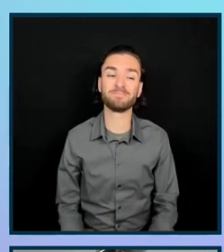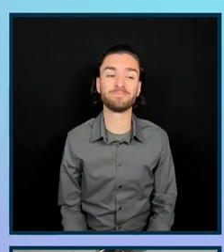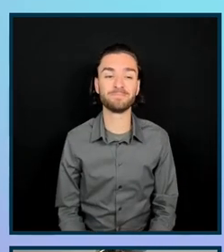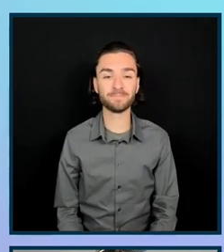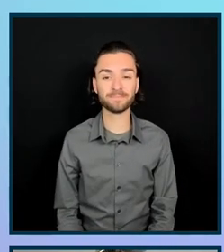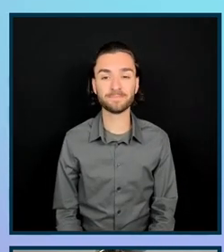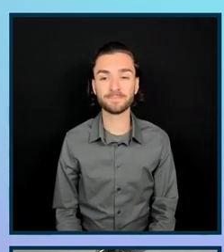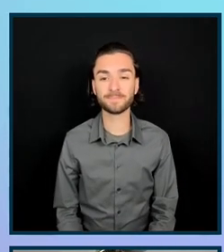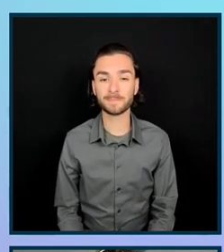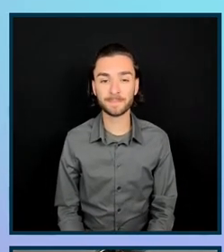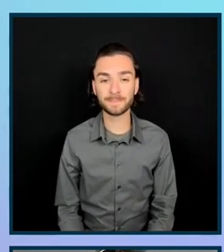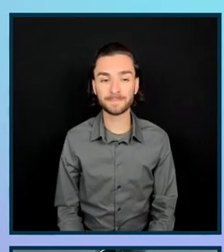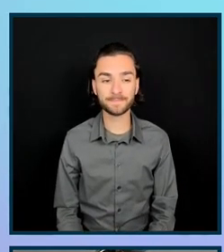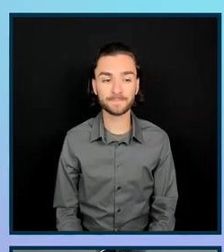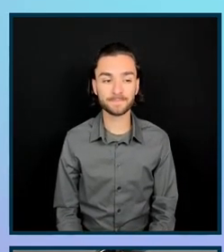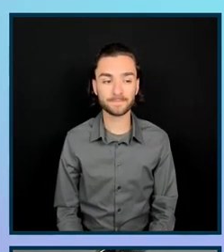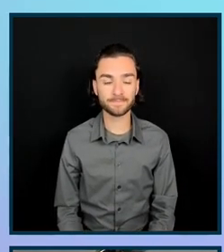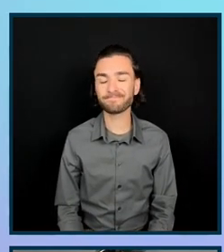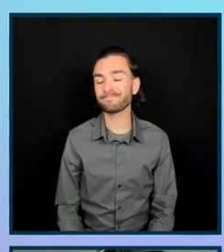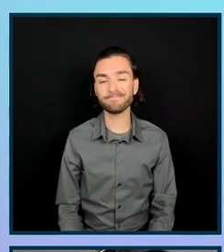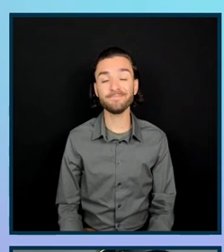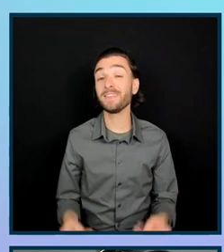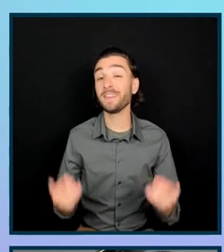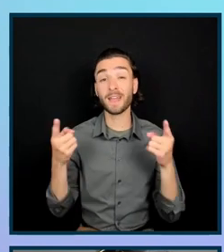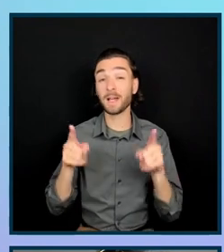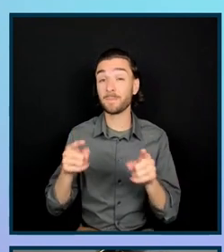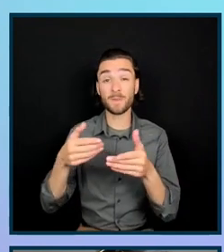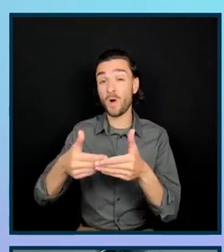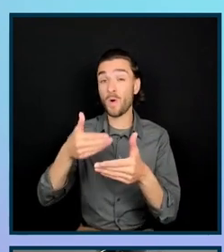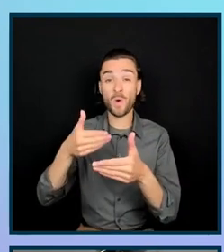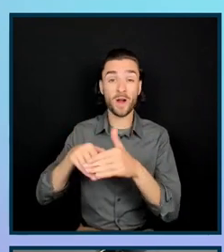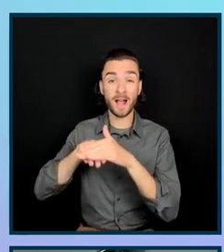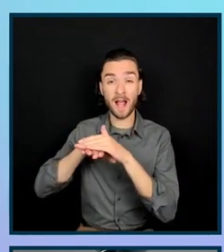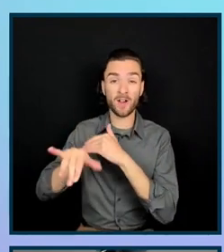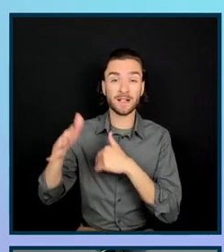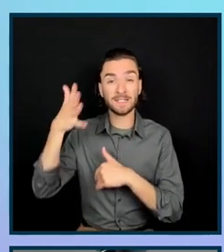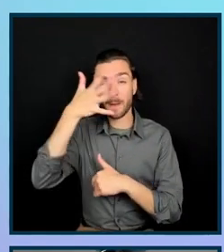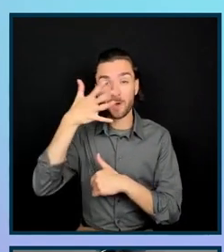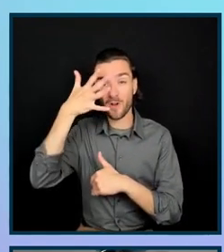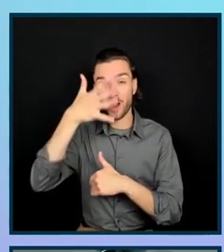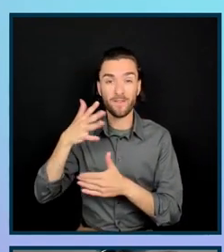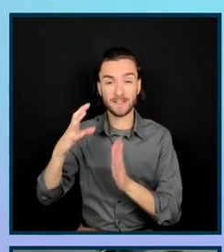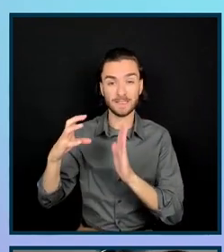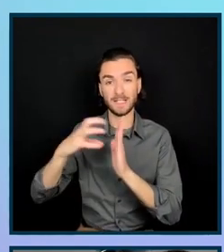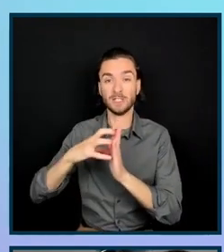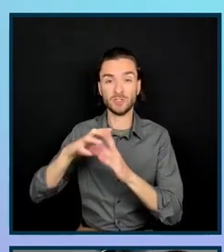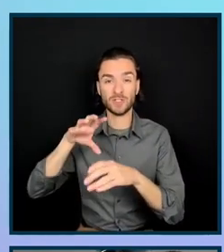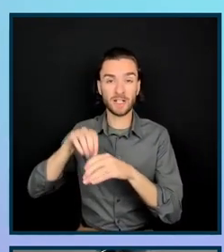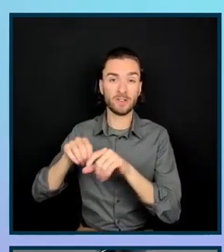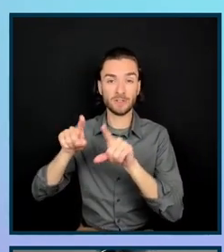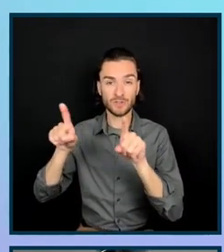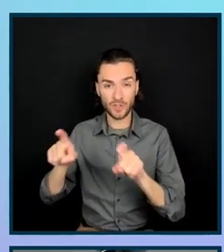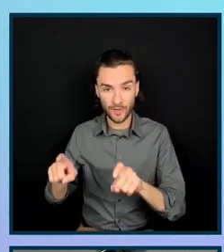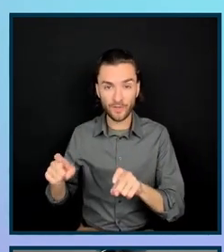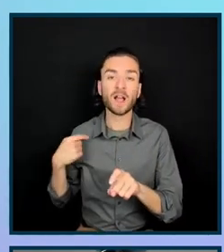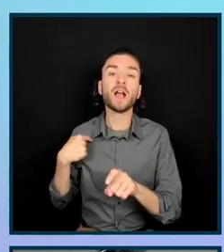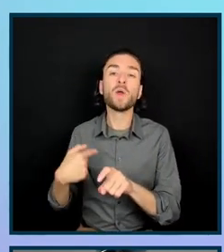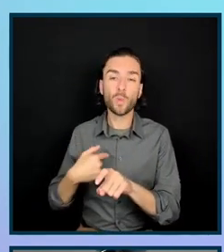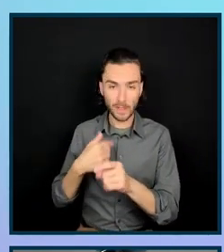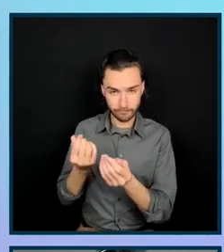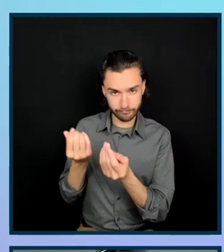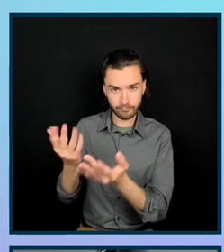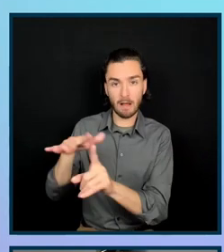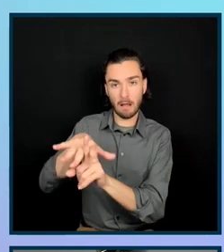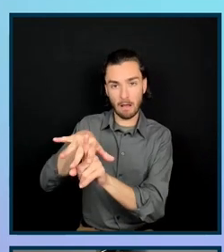And before users actually begin the demographic section in the survey, we do make sure to provide some brief context as to